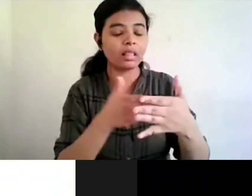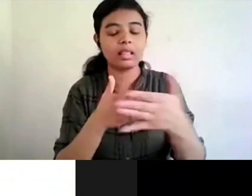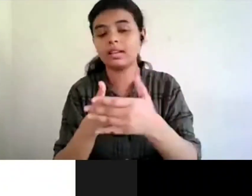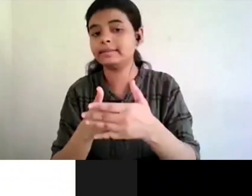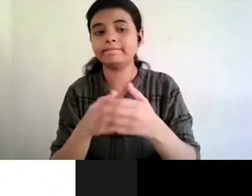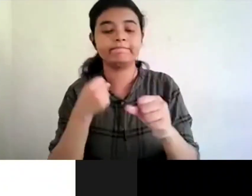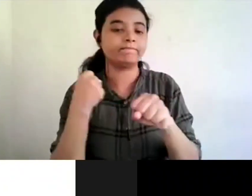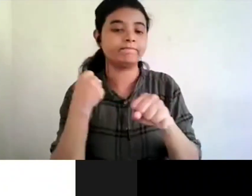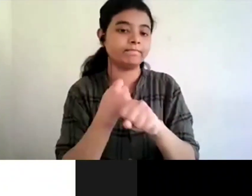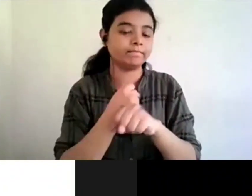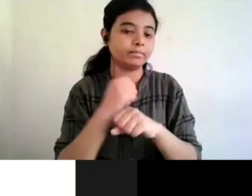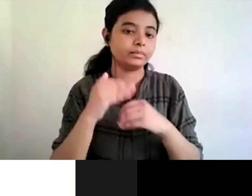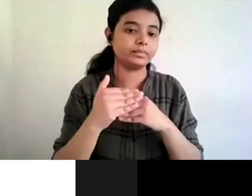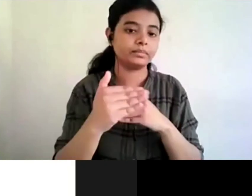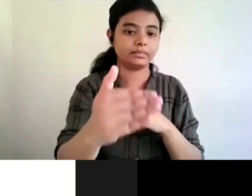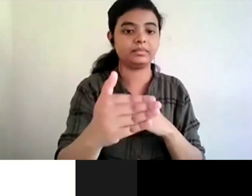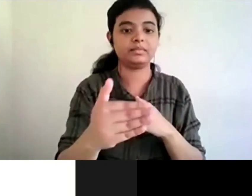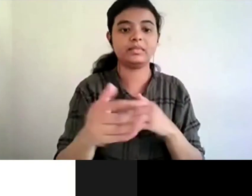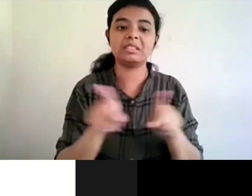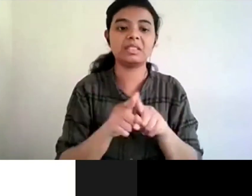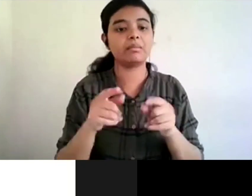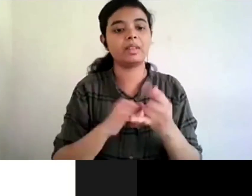yeah that's part of the game